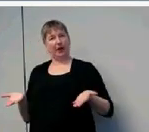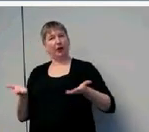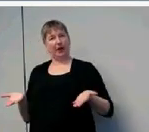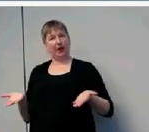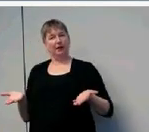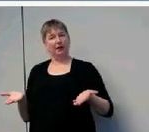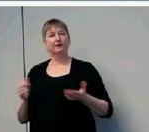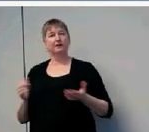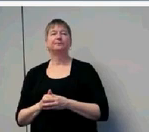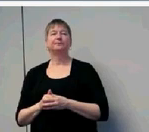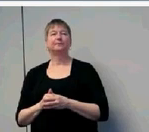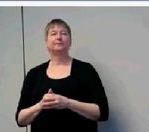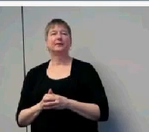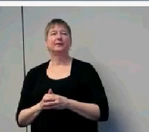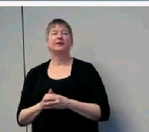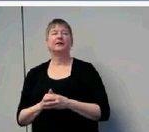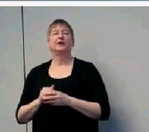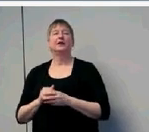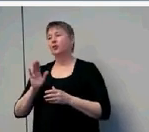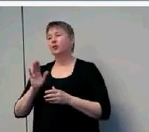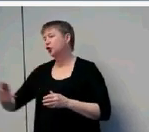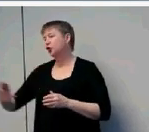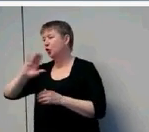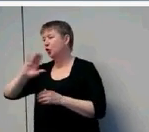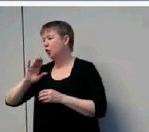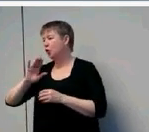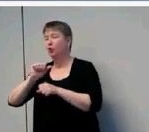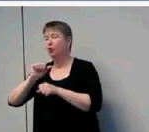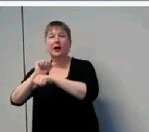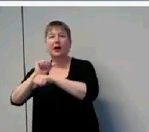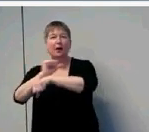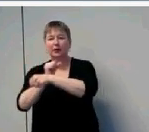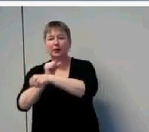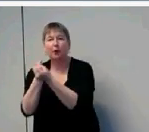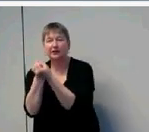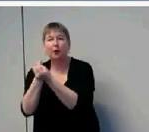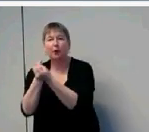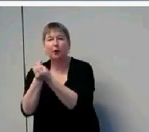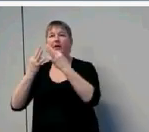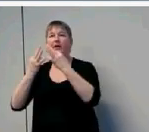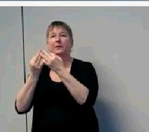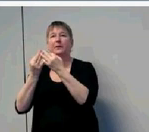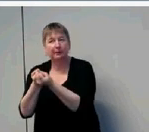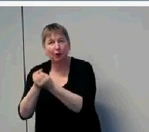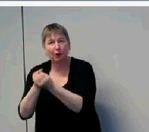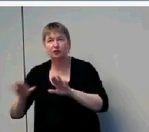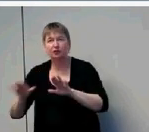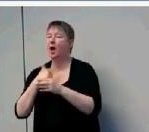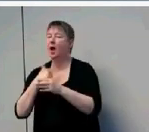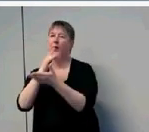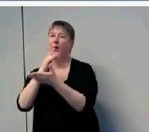majorly important. I applaud you. It's giving children linguistic access and promoting better development.